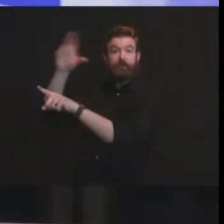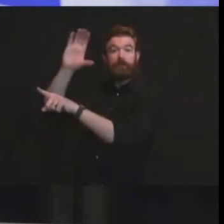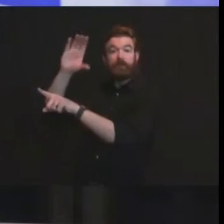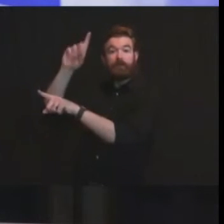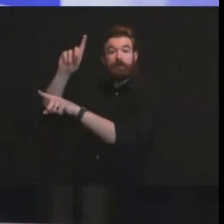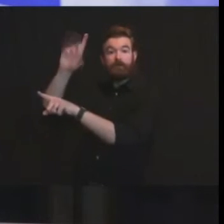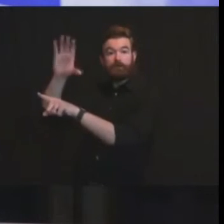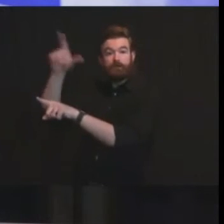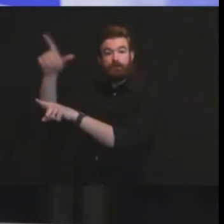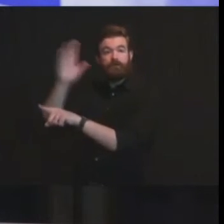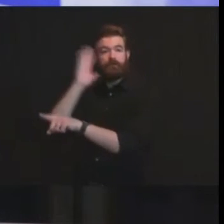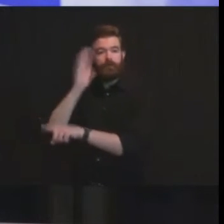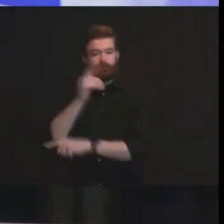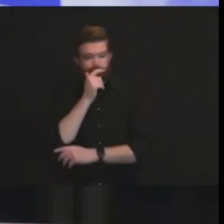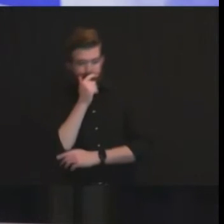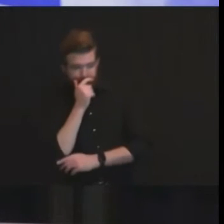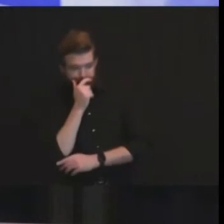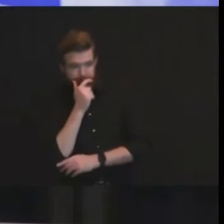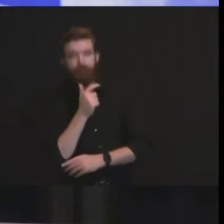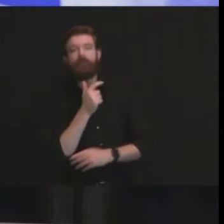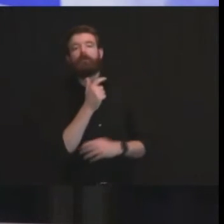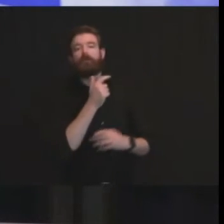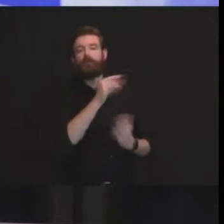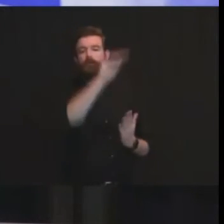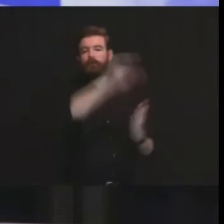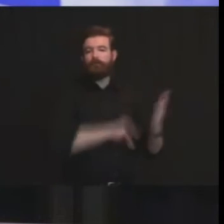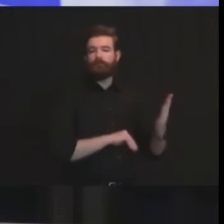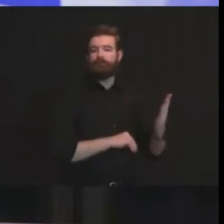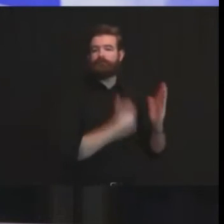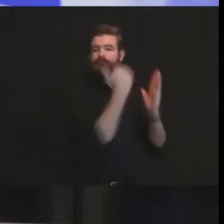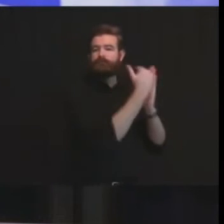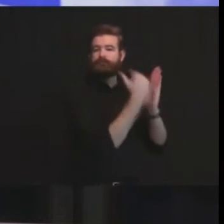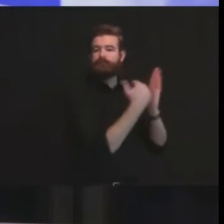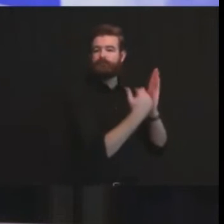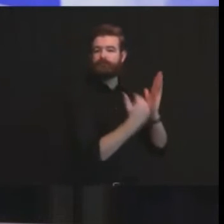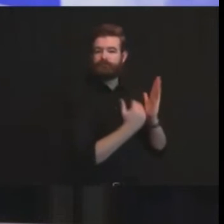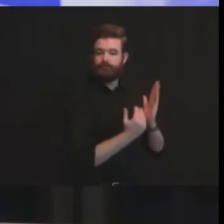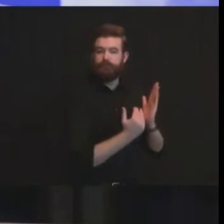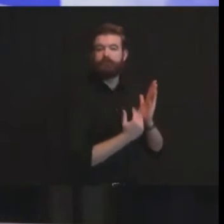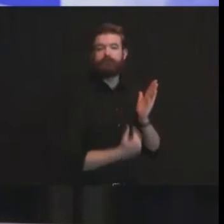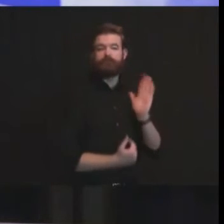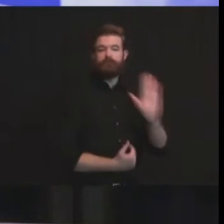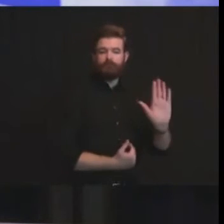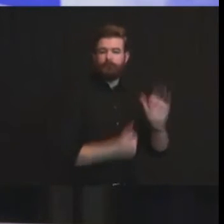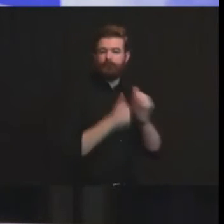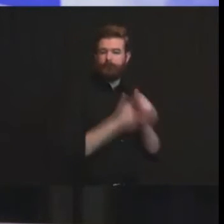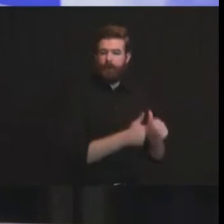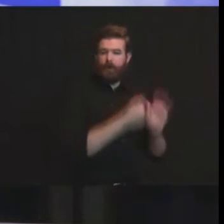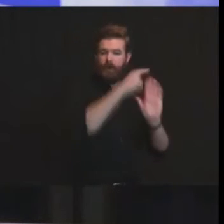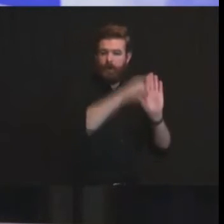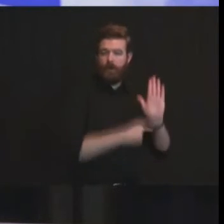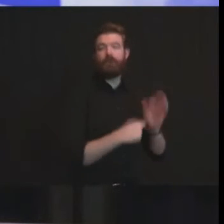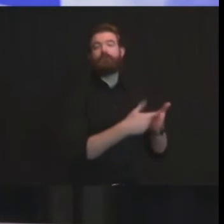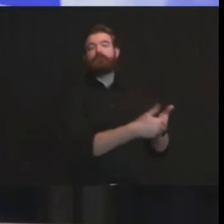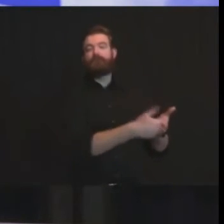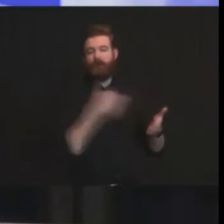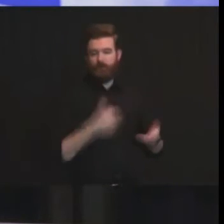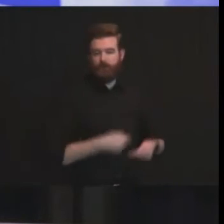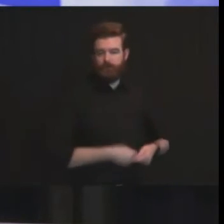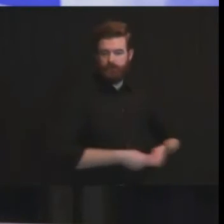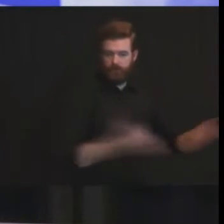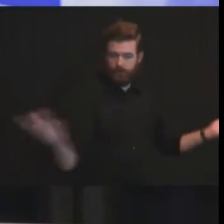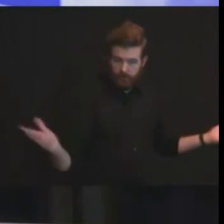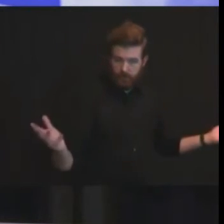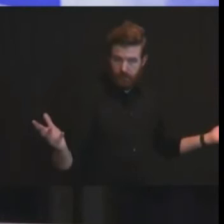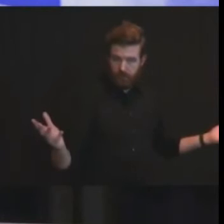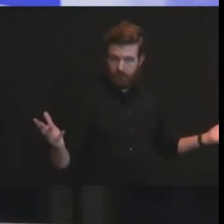vaccine in anticipation of the approval of a safe and effective covid 19 vaccine the department of